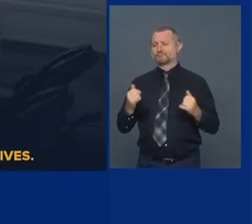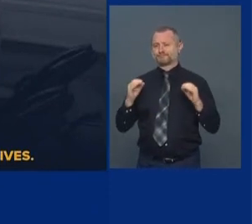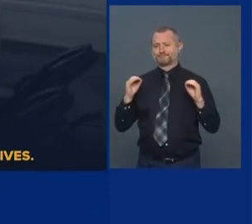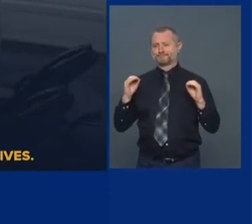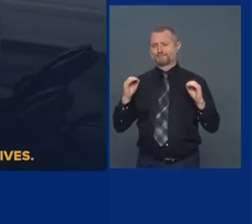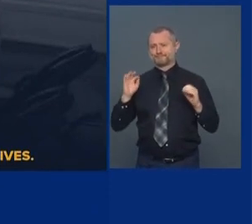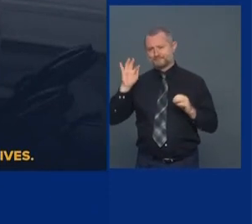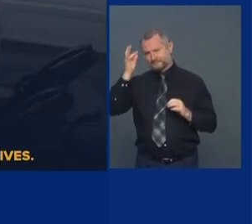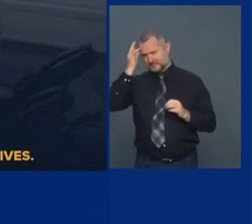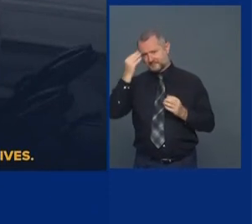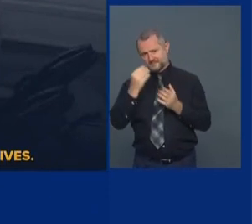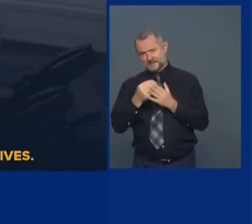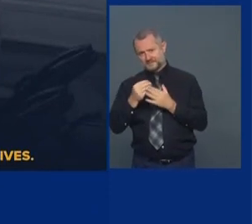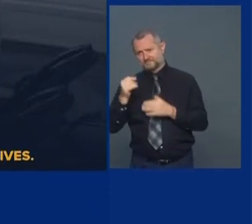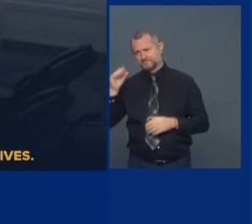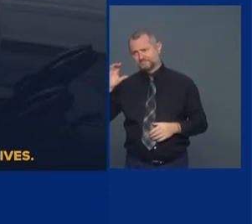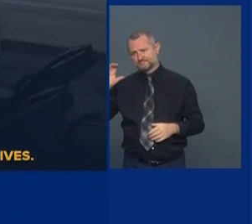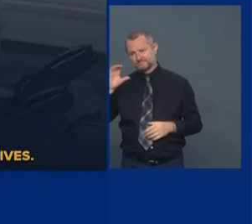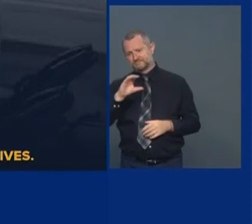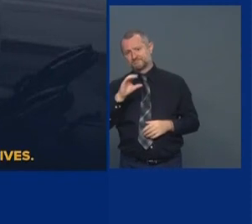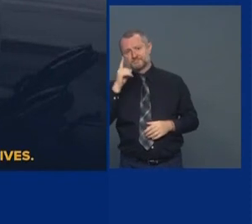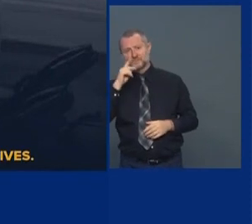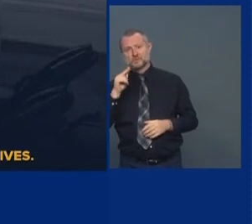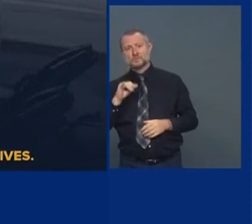York State post-COVID.